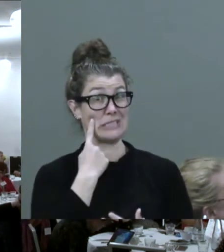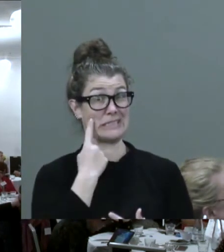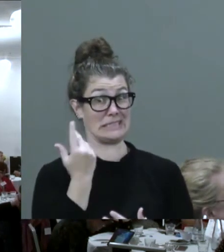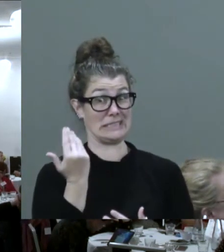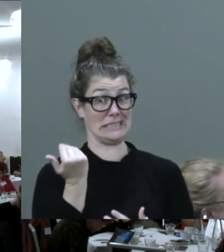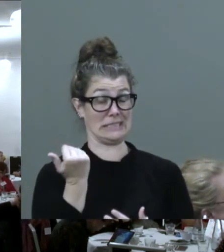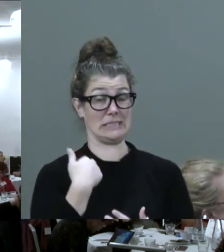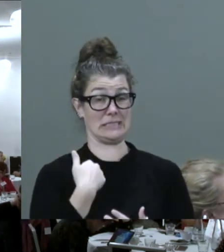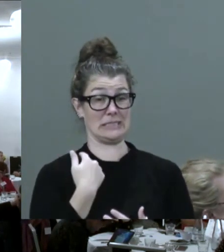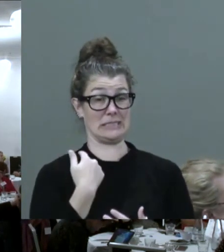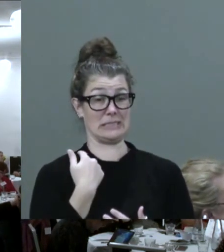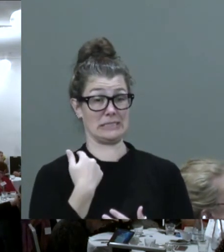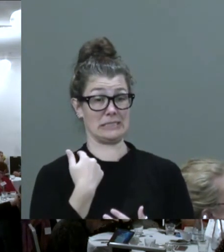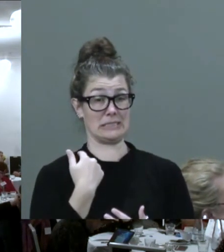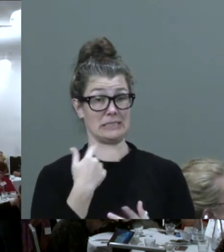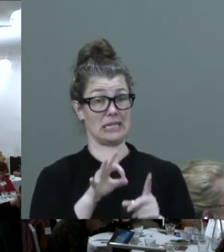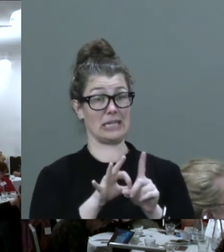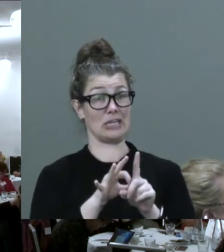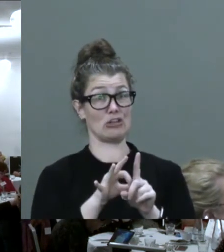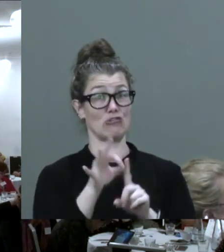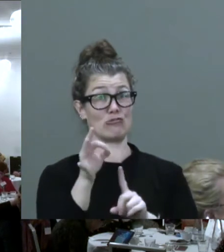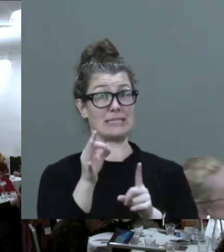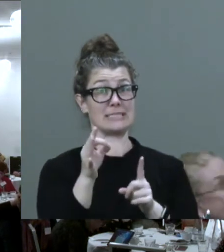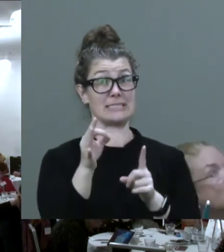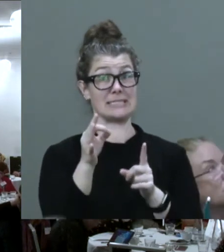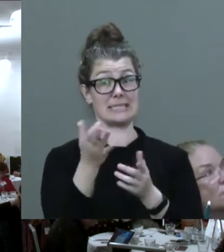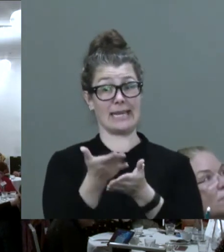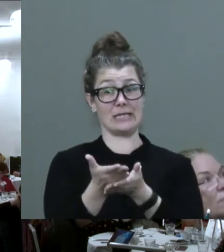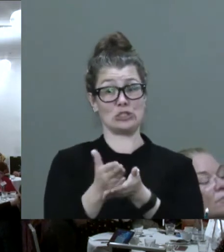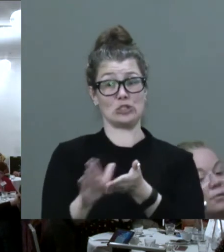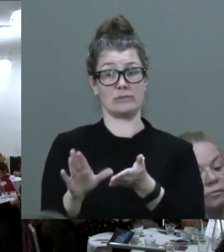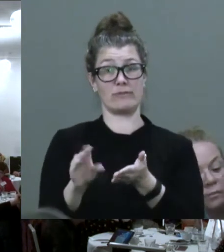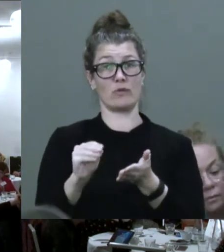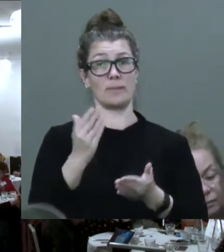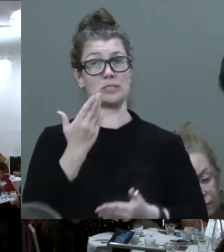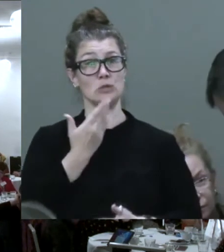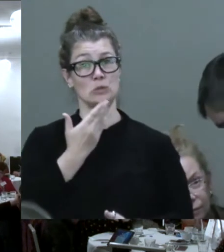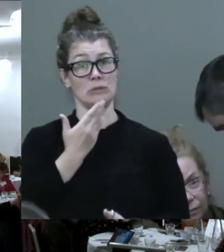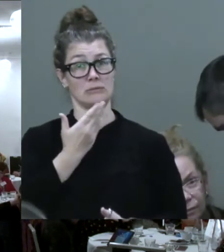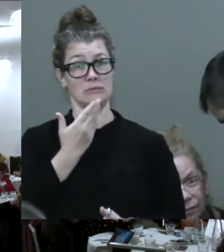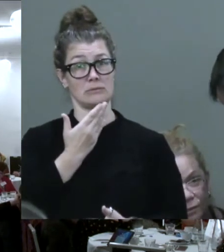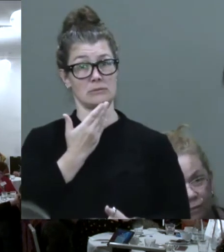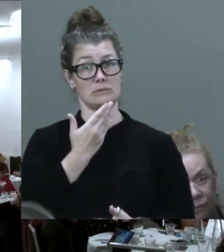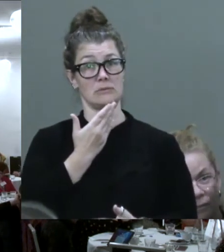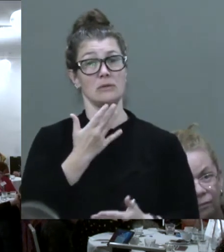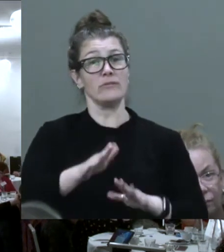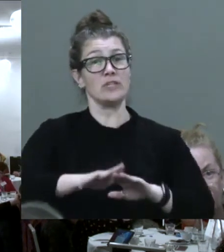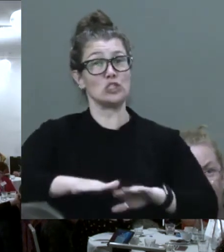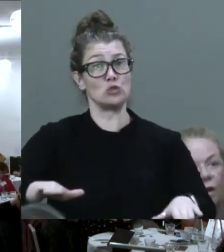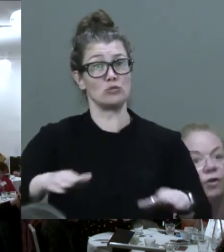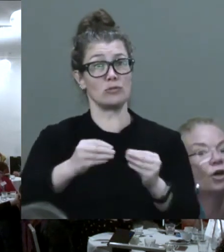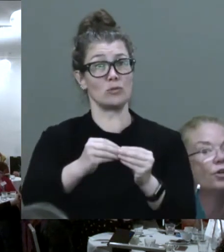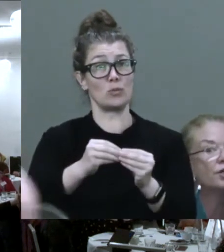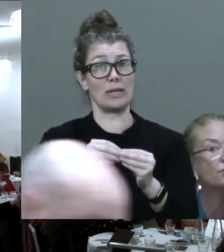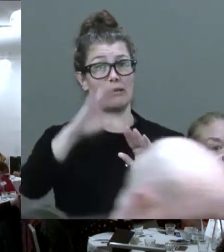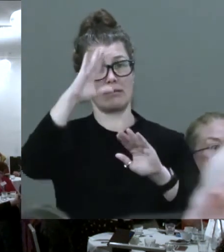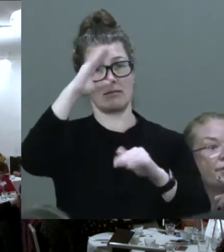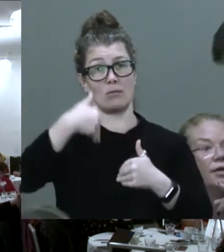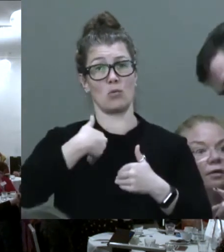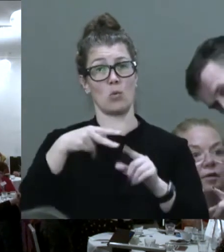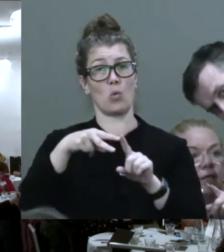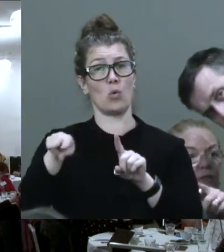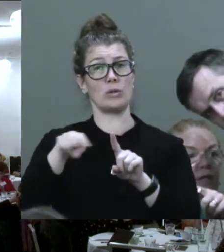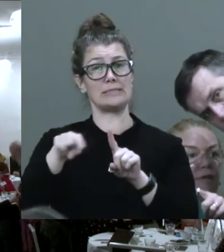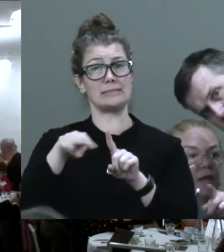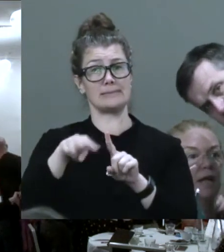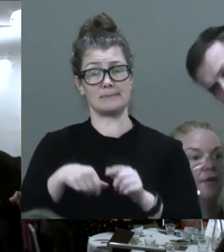number of exclusion from schools for people with or children with autism. Is there